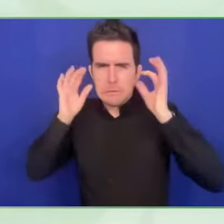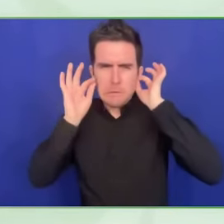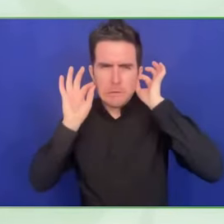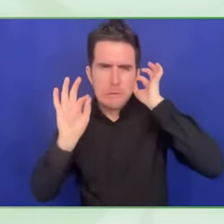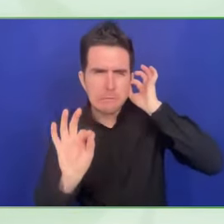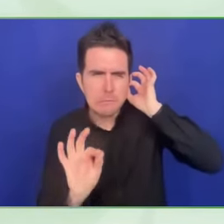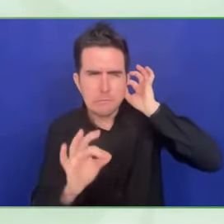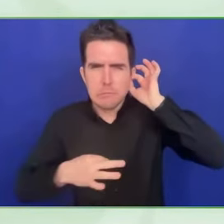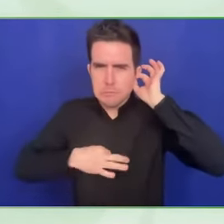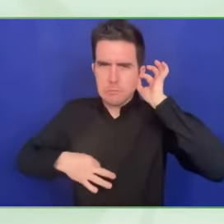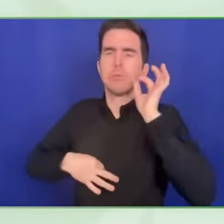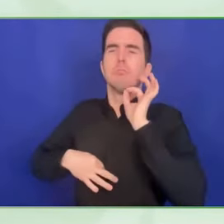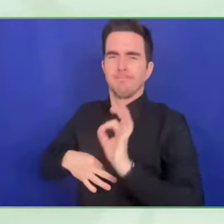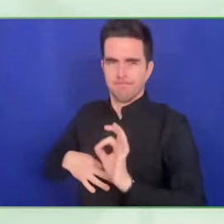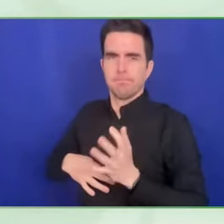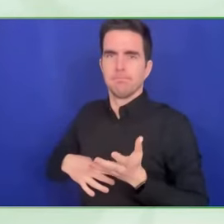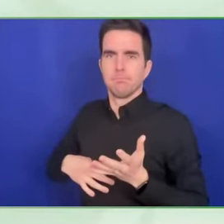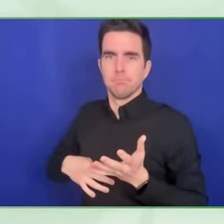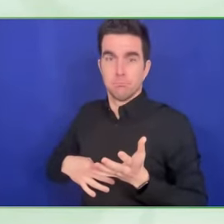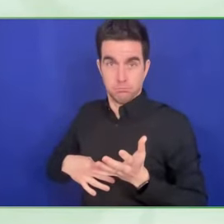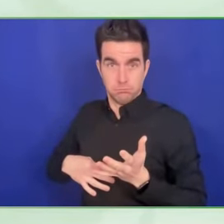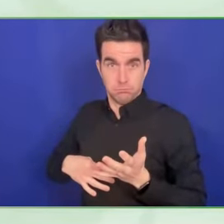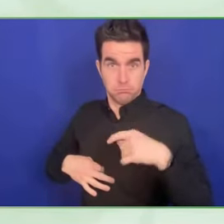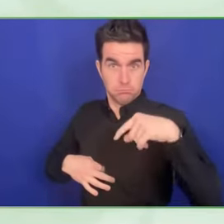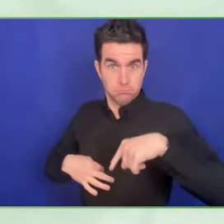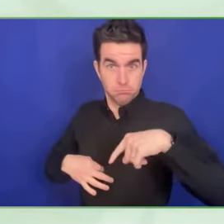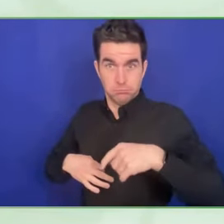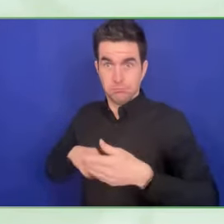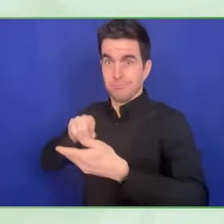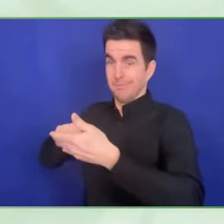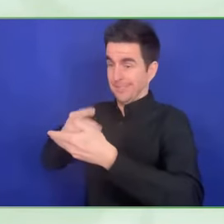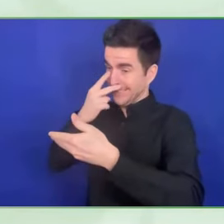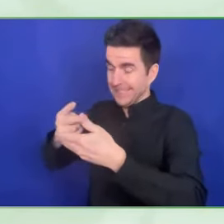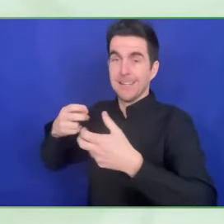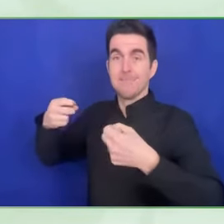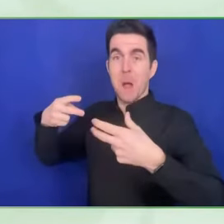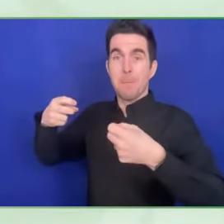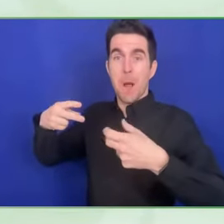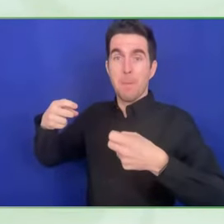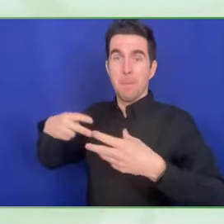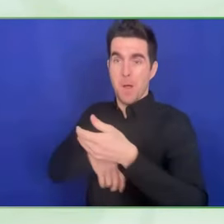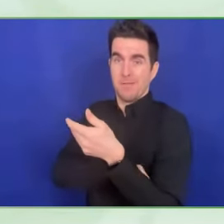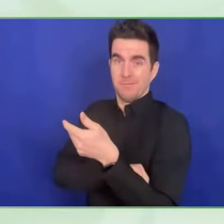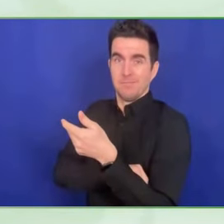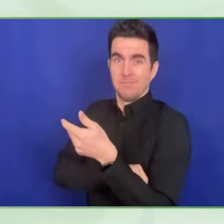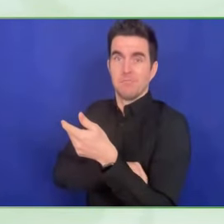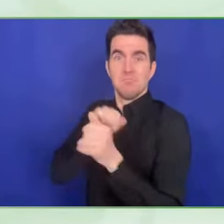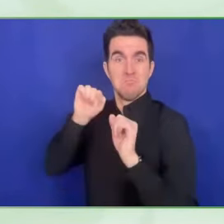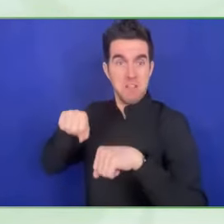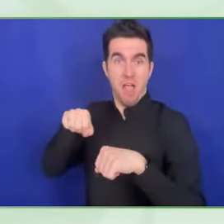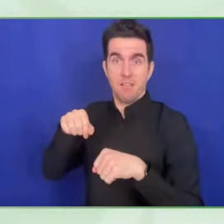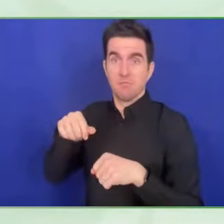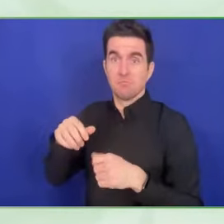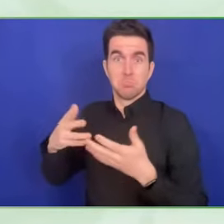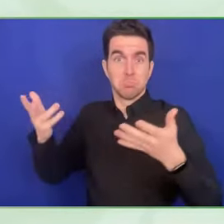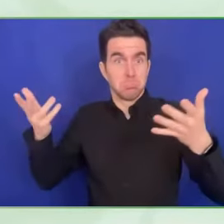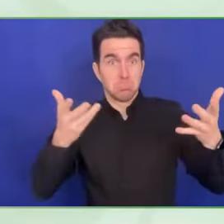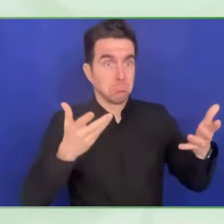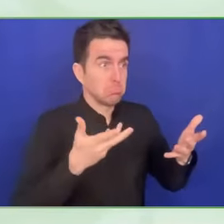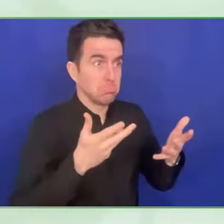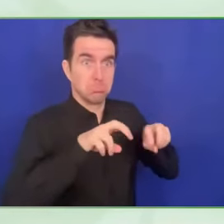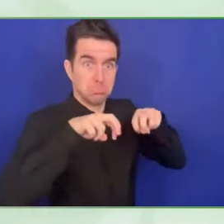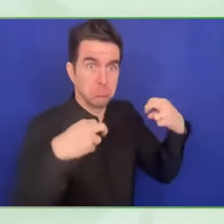technology to obtain the subtitles. How is this doing? How you have your computer. You have your mobile phone. And then you are recording the voice,